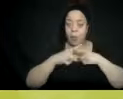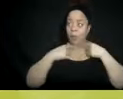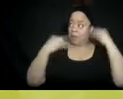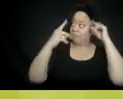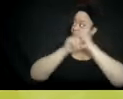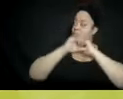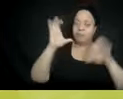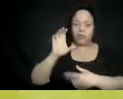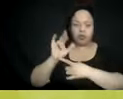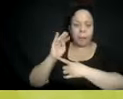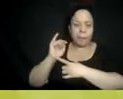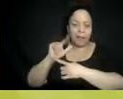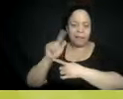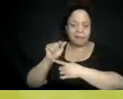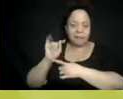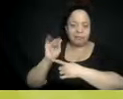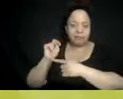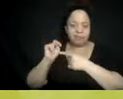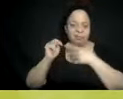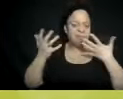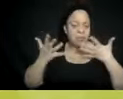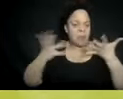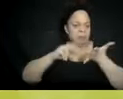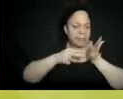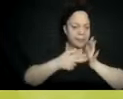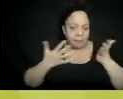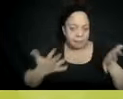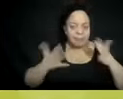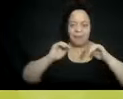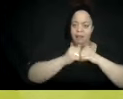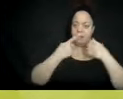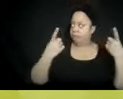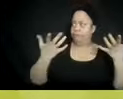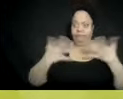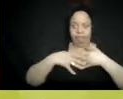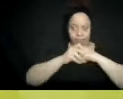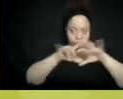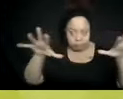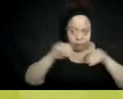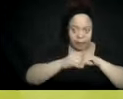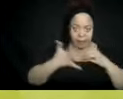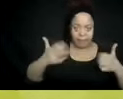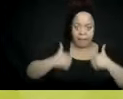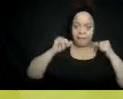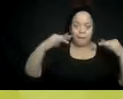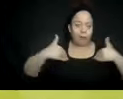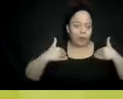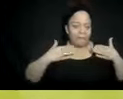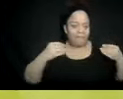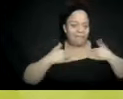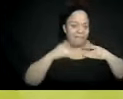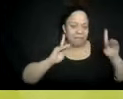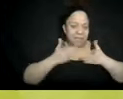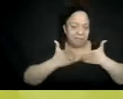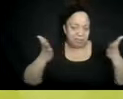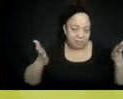in the lives of youth and young people. So let's go to the next slide, please, and talk about just the basic definition of